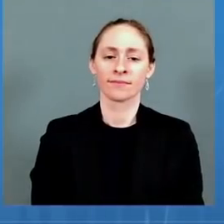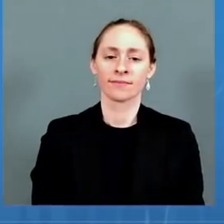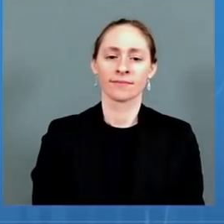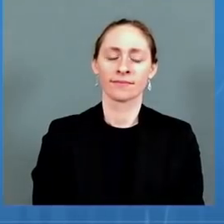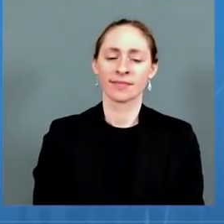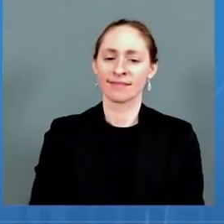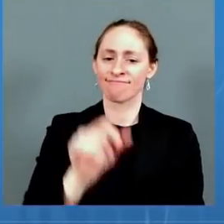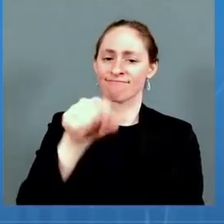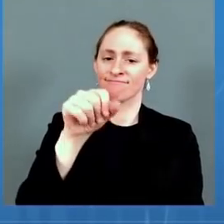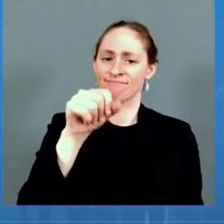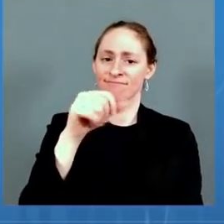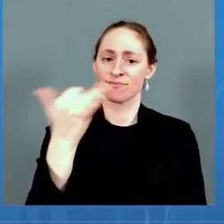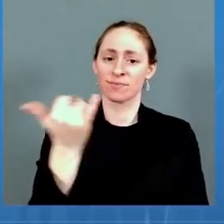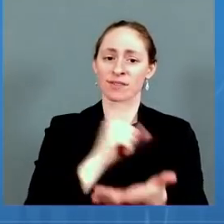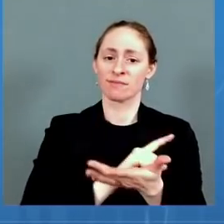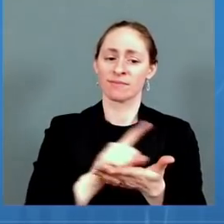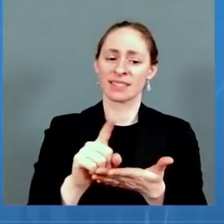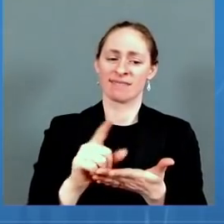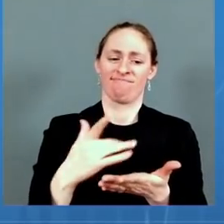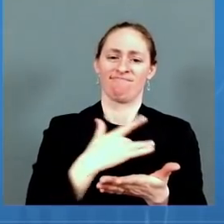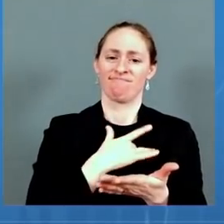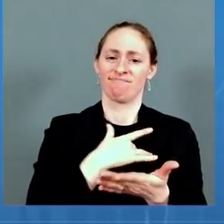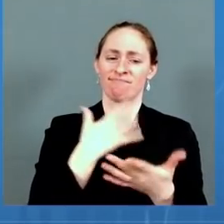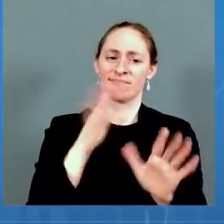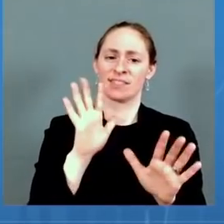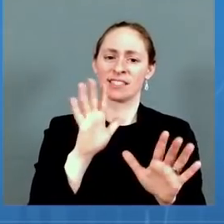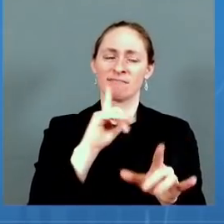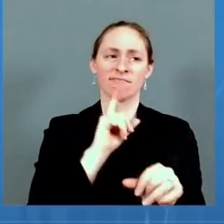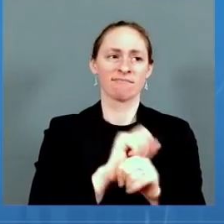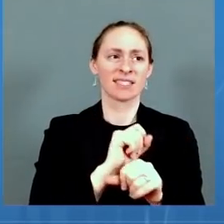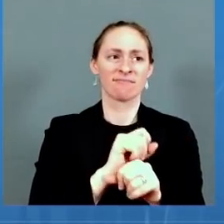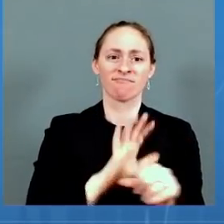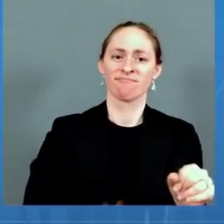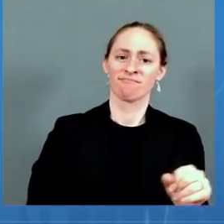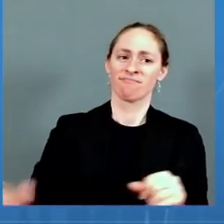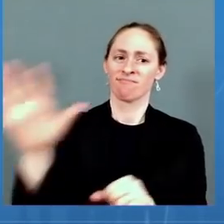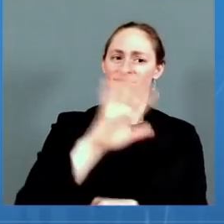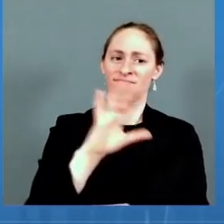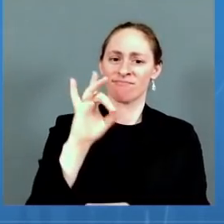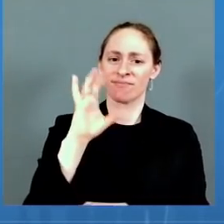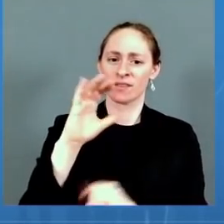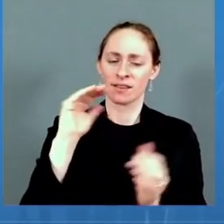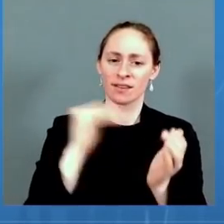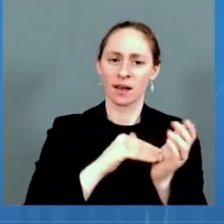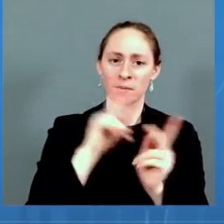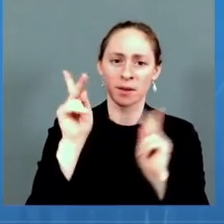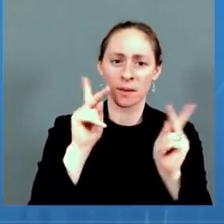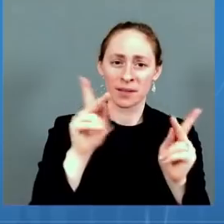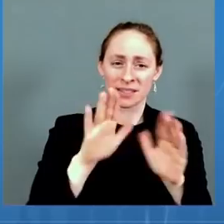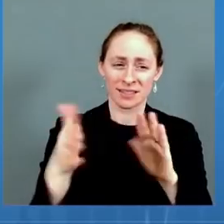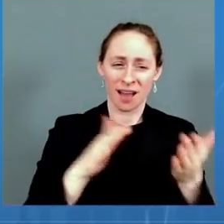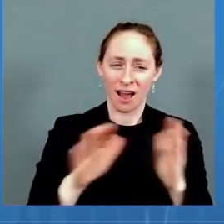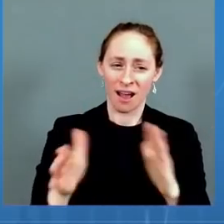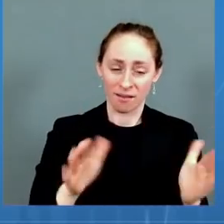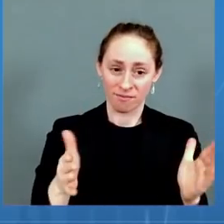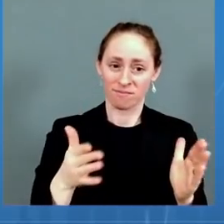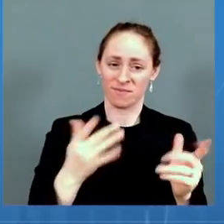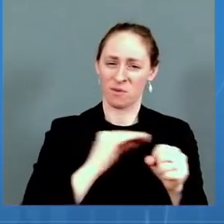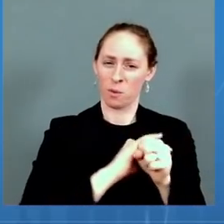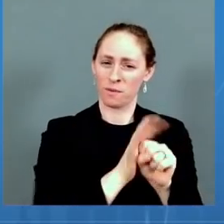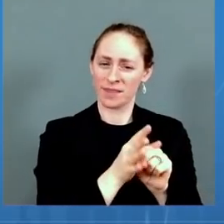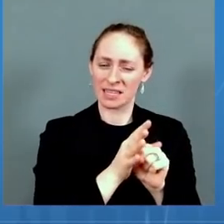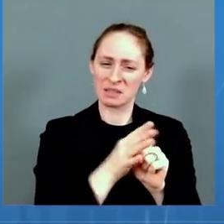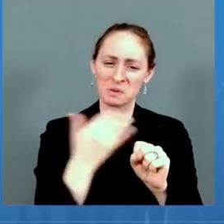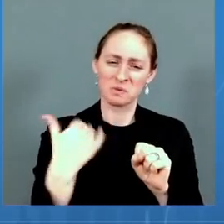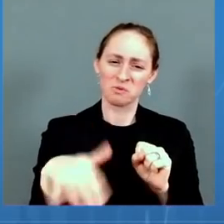Science is emerging about the Omicron variant with each passing day. Today, I will walk you through the most recent